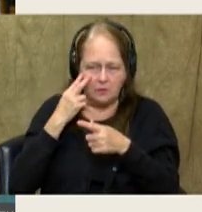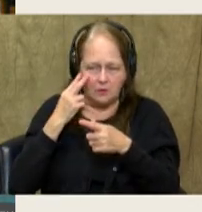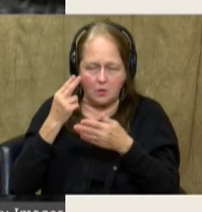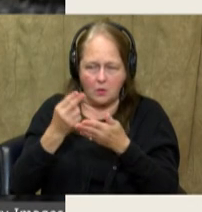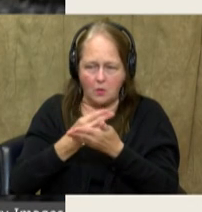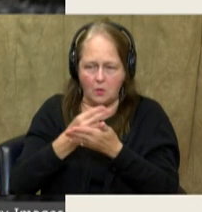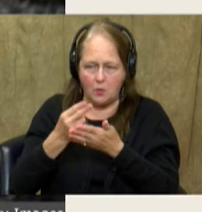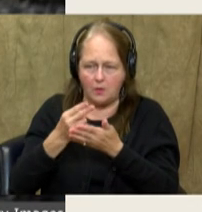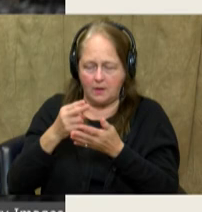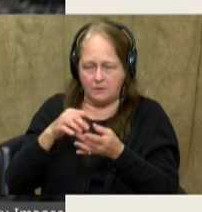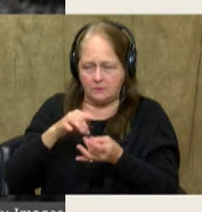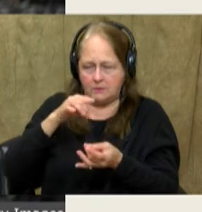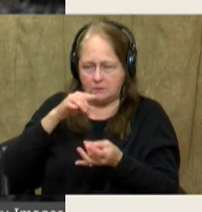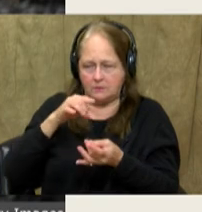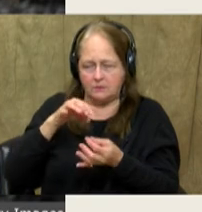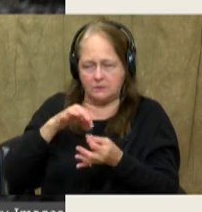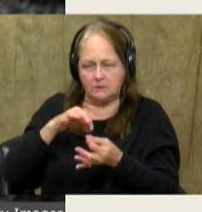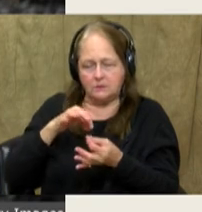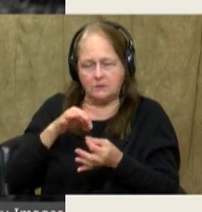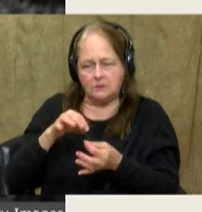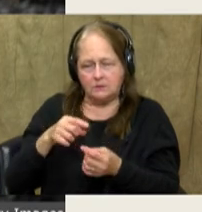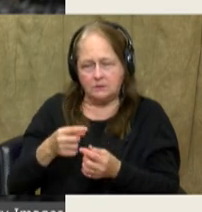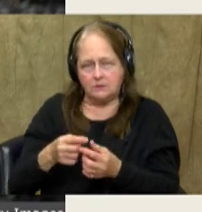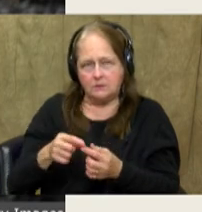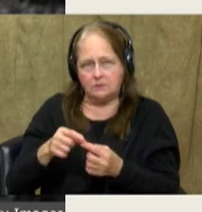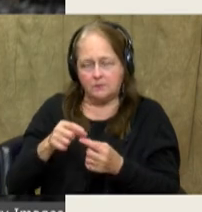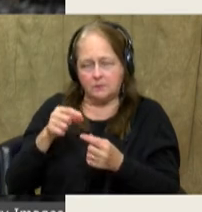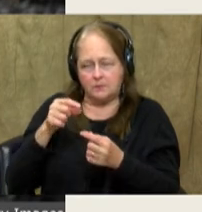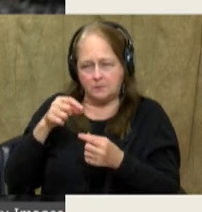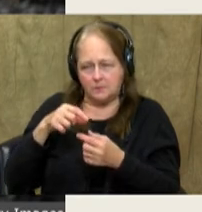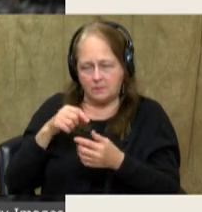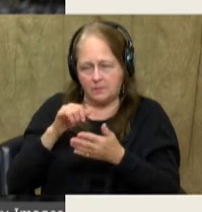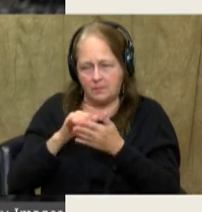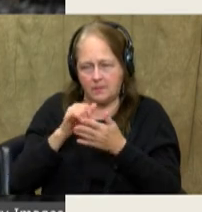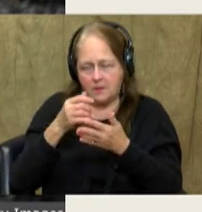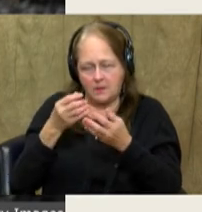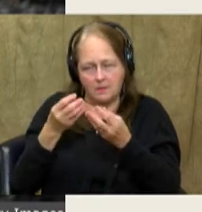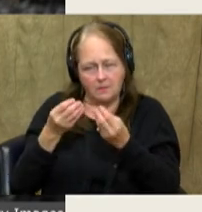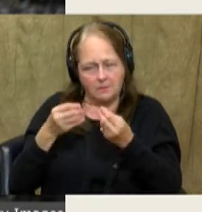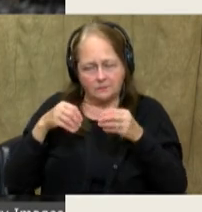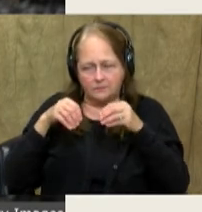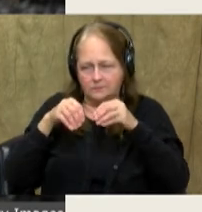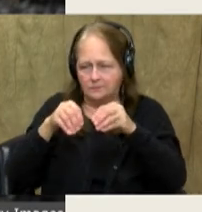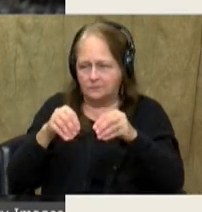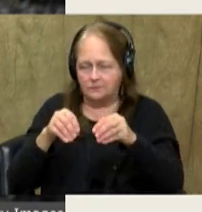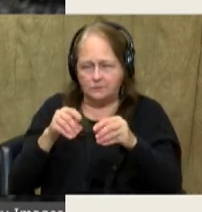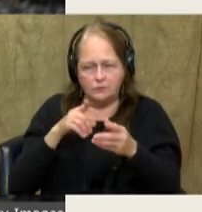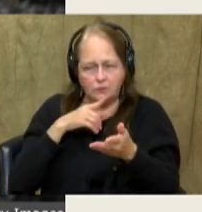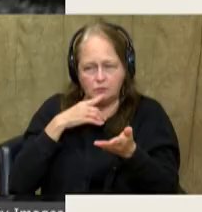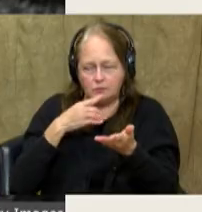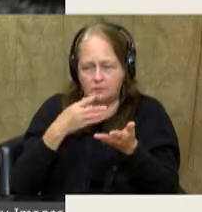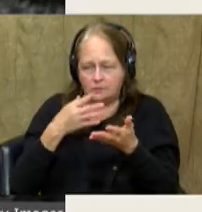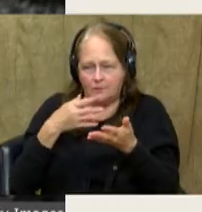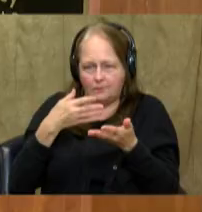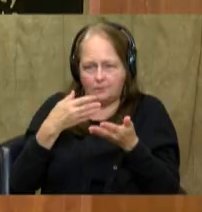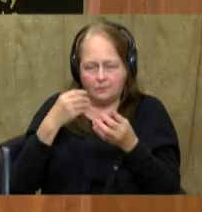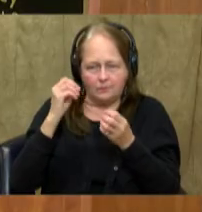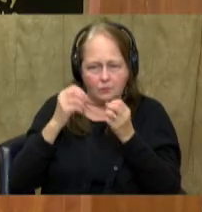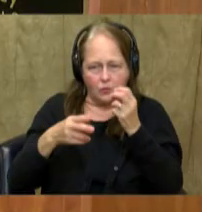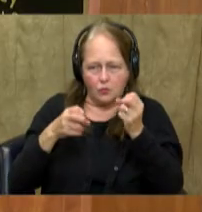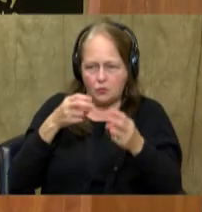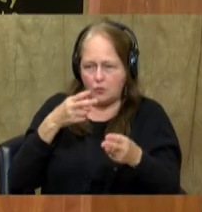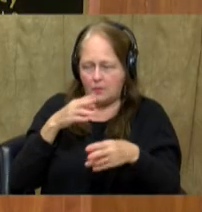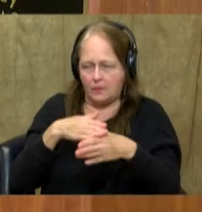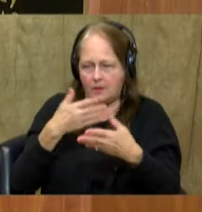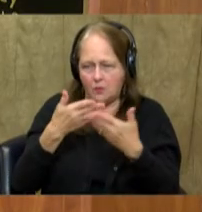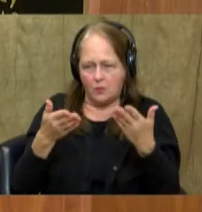holy and special, but yet the pollution that exists on the Ganges River is overwhelming. Conservation